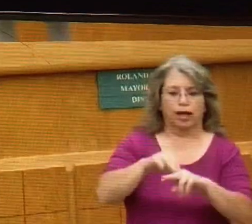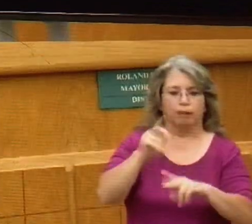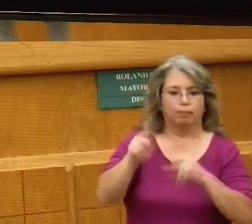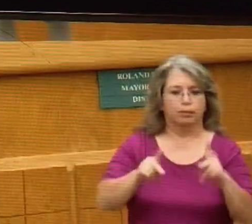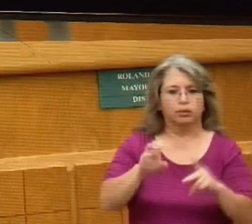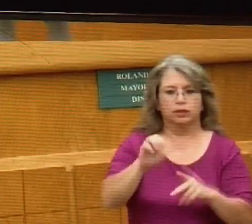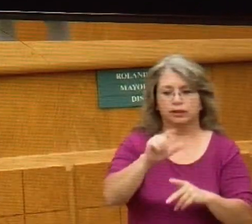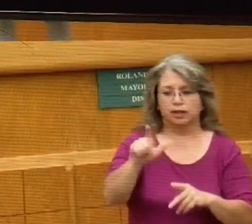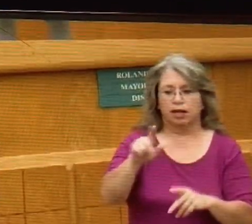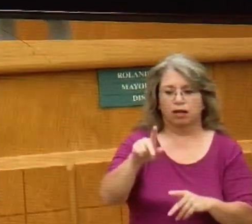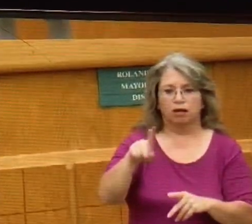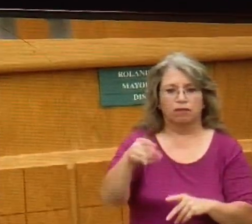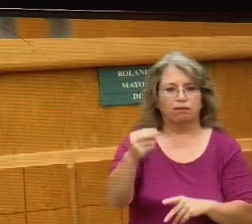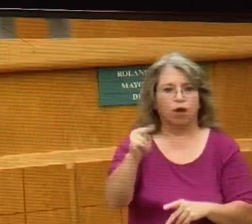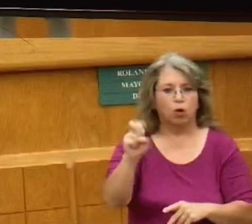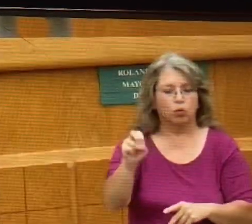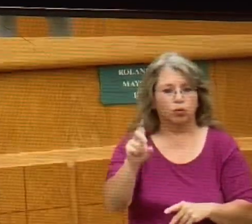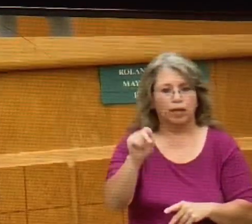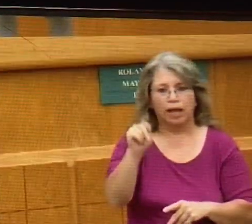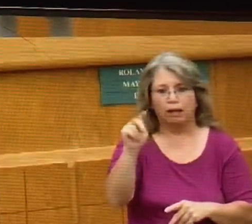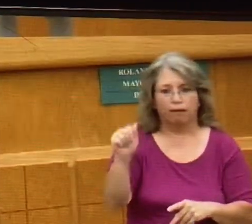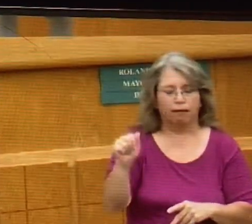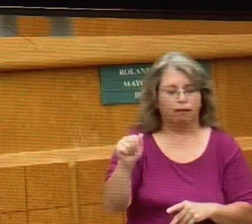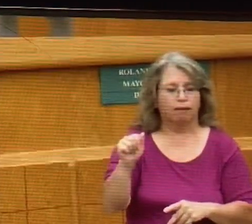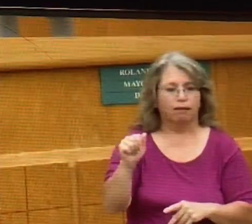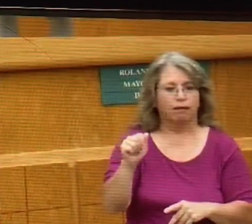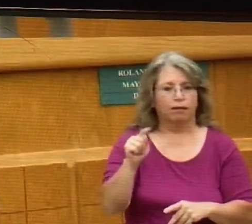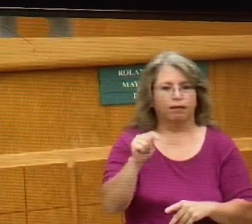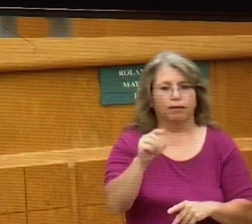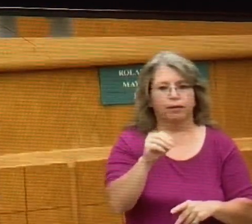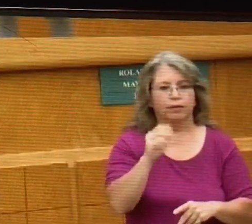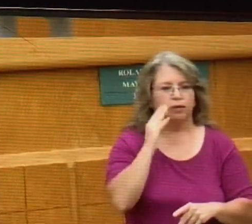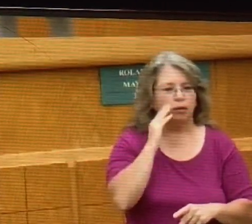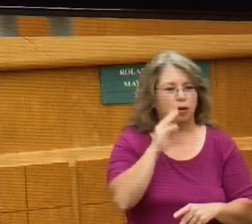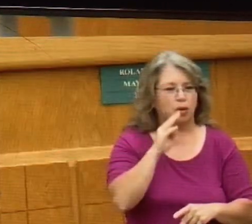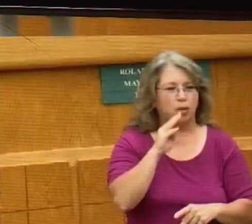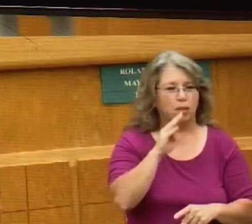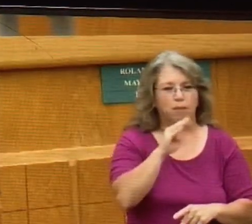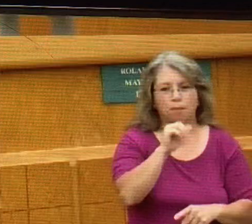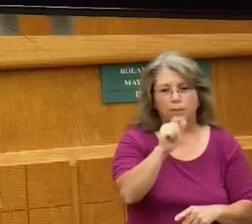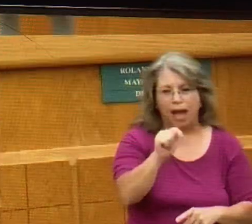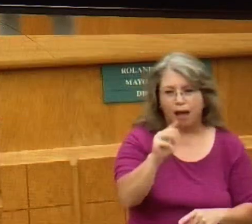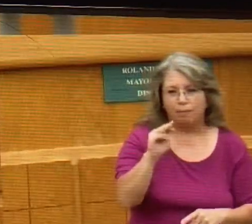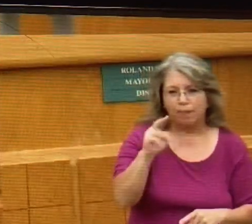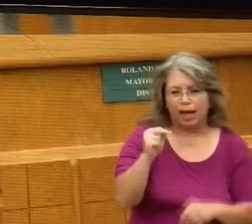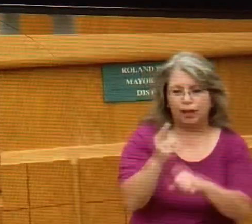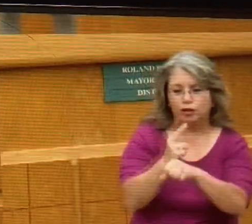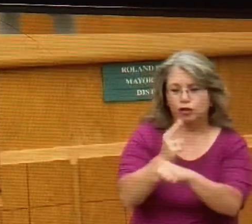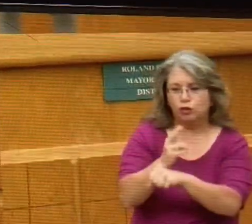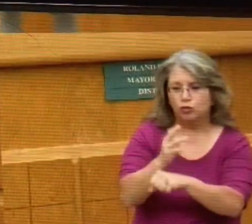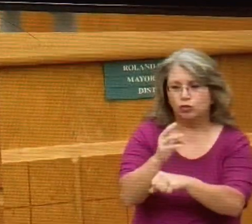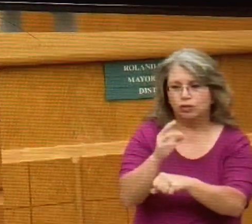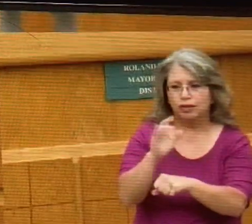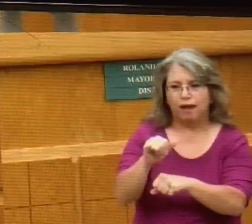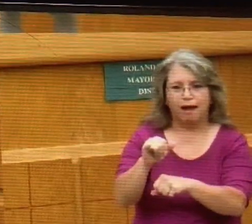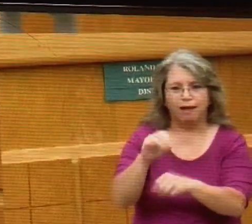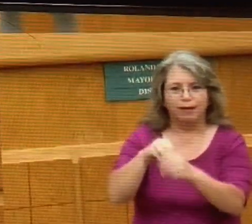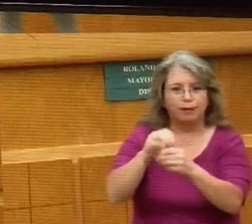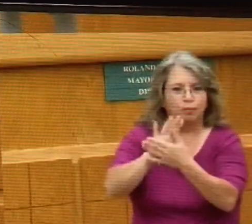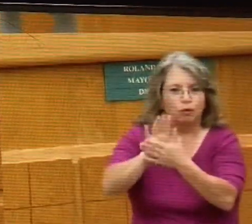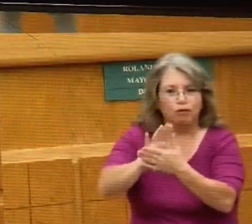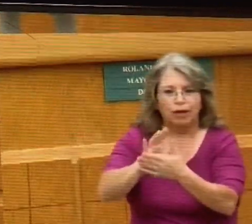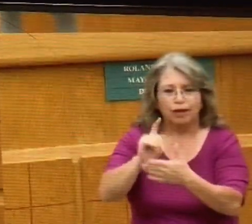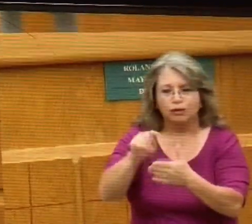Batman used cell phone data to find the Joker and basically save the day. Now here